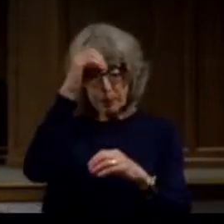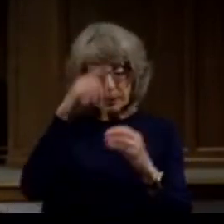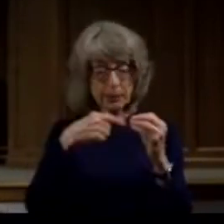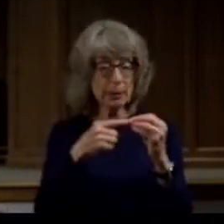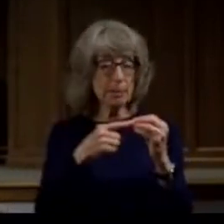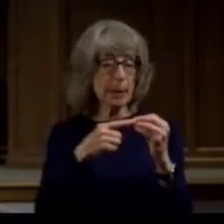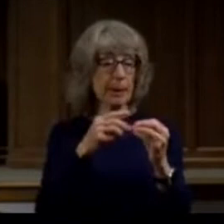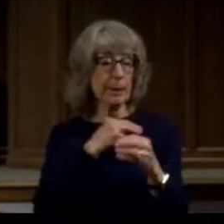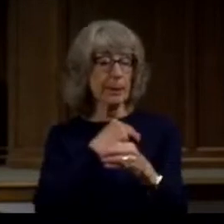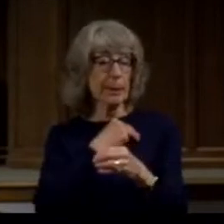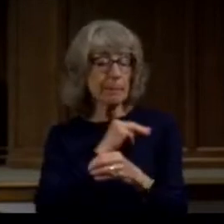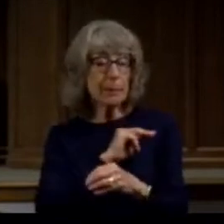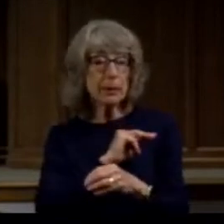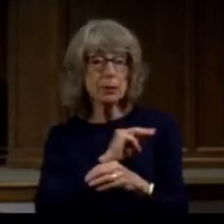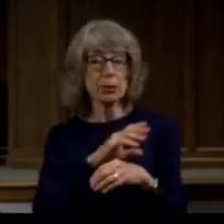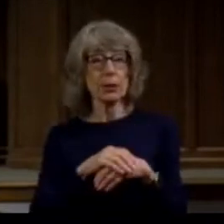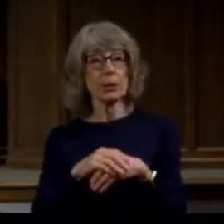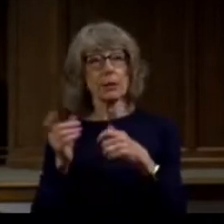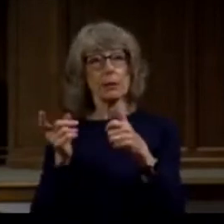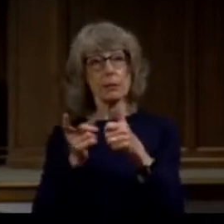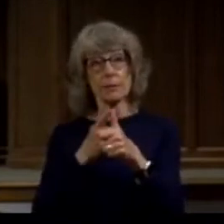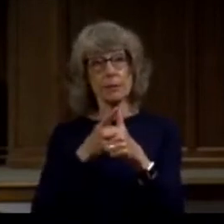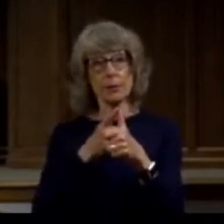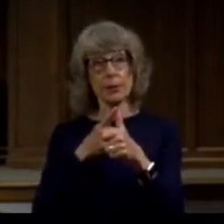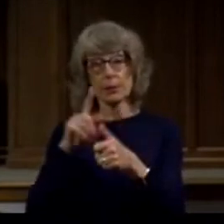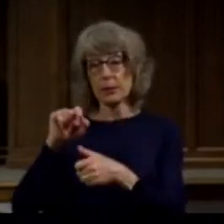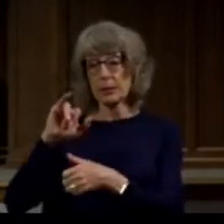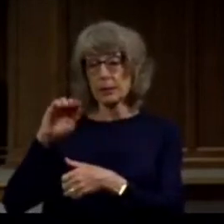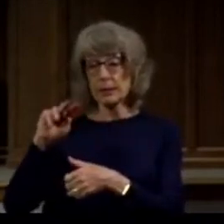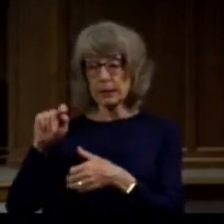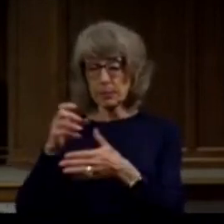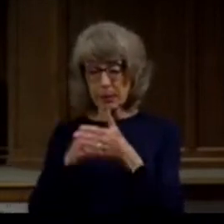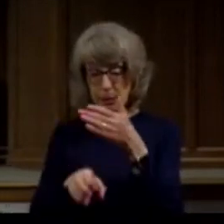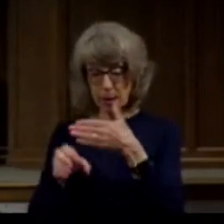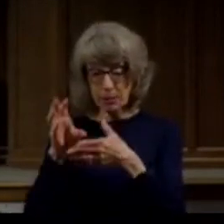1 Timothy 6 was about social justice issues